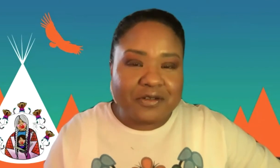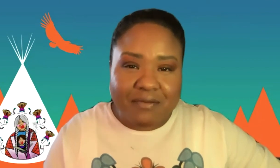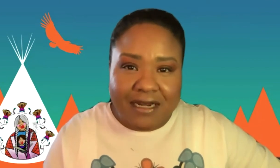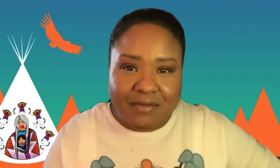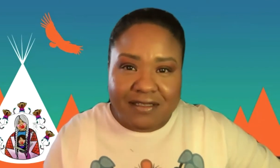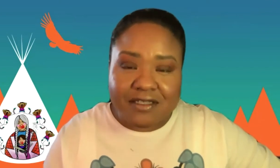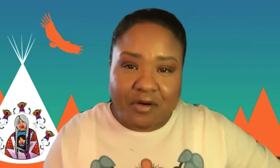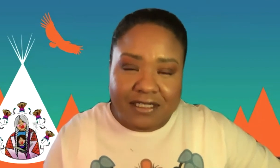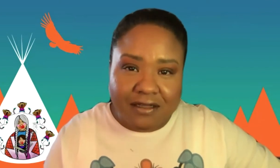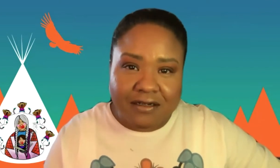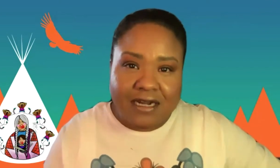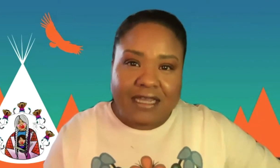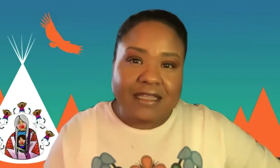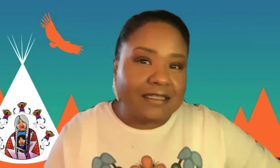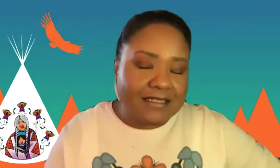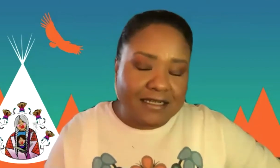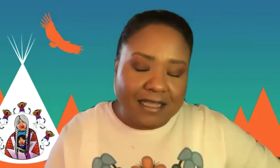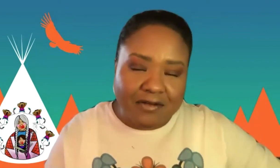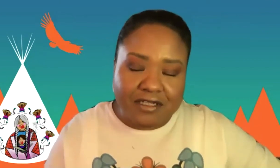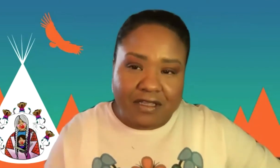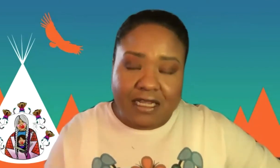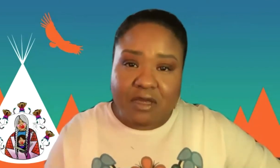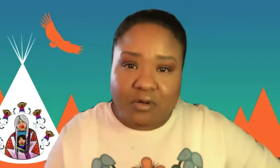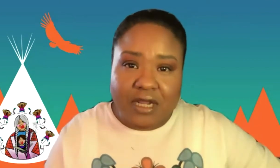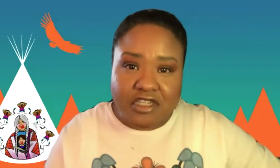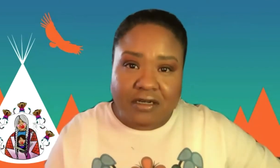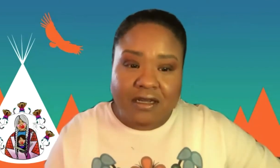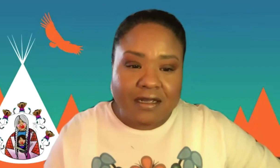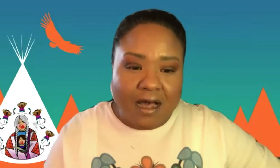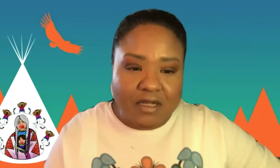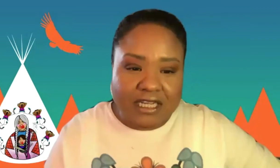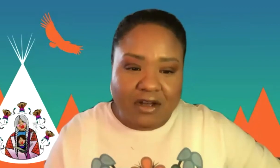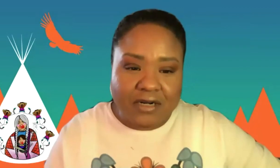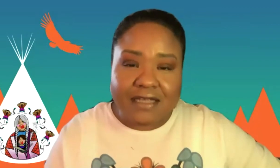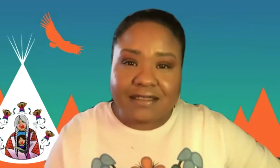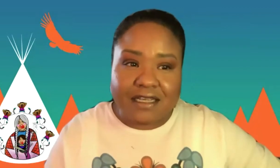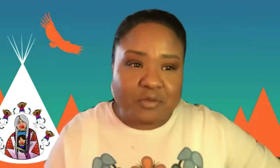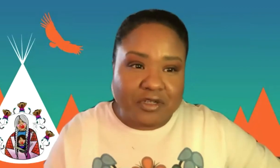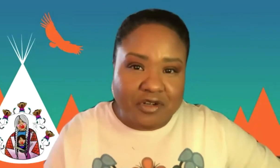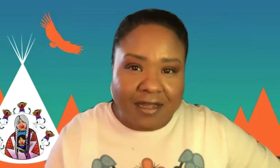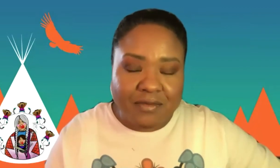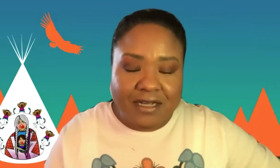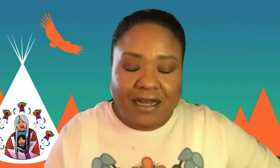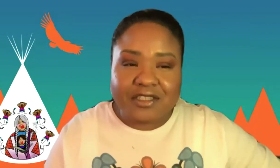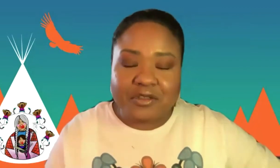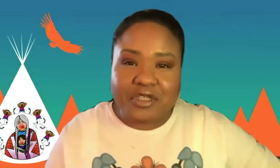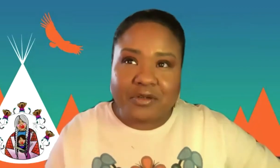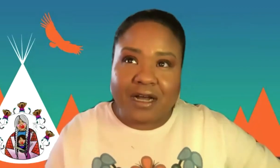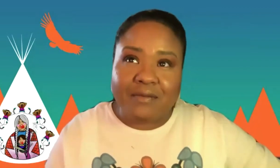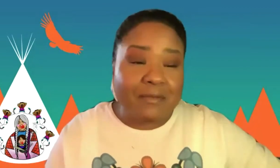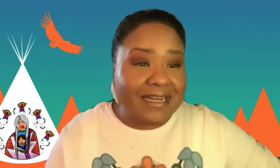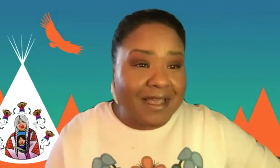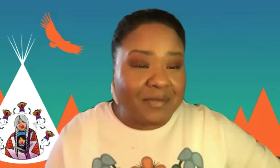told you that my name is the storyteller in the Indigenous language of the Nimipu Nation, commonly known as the Nez Perce Tribe. I told